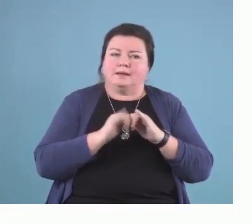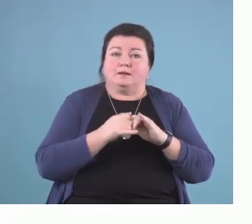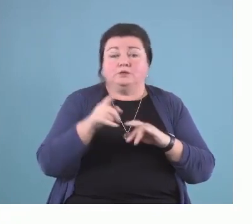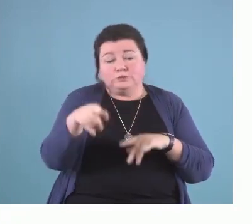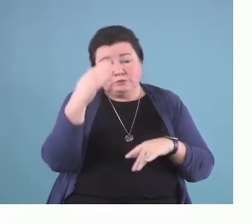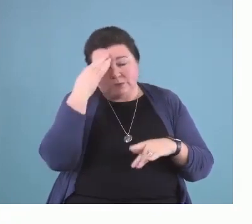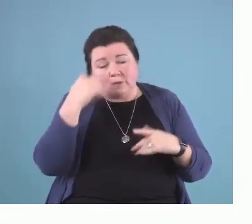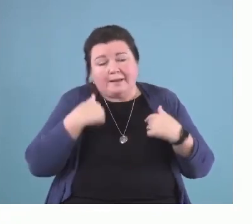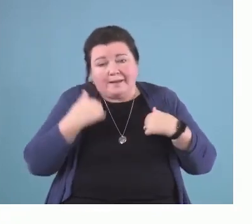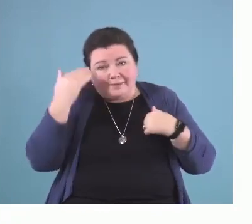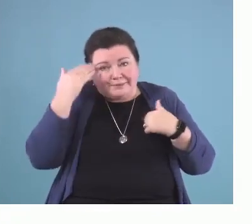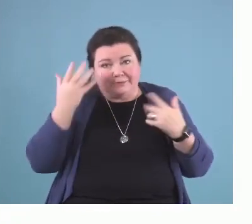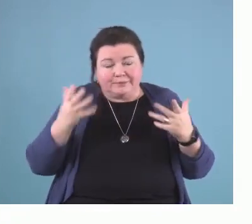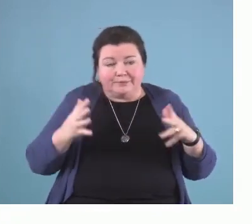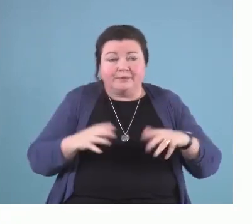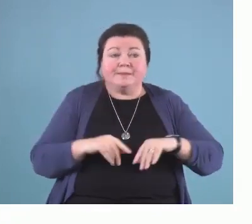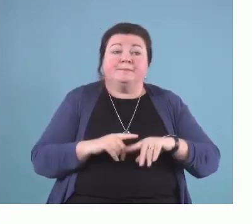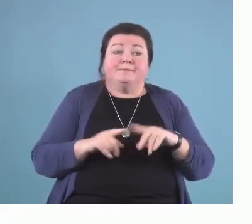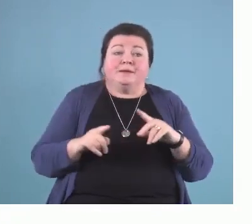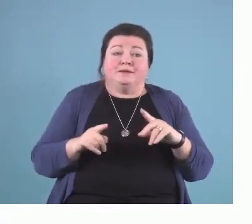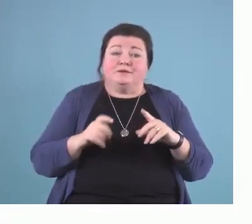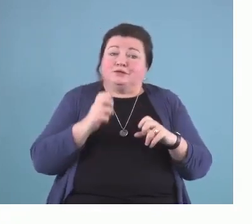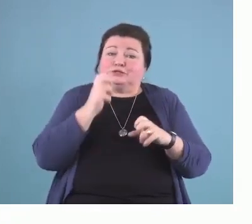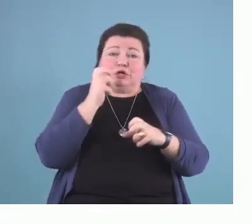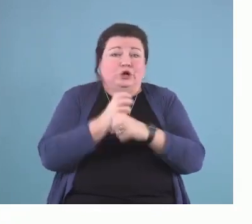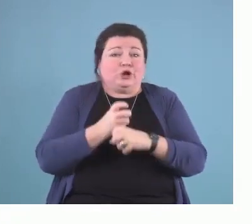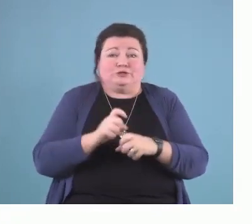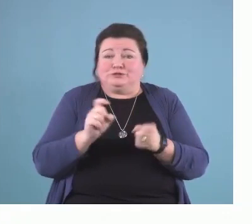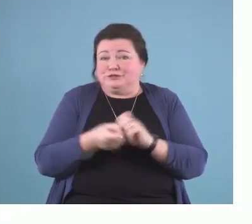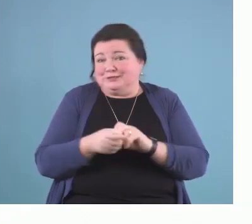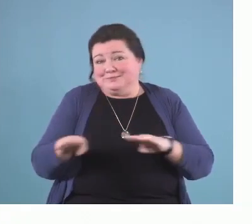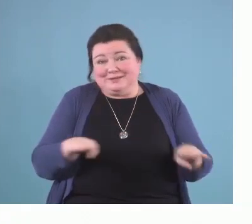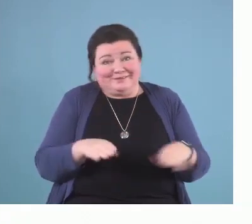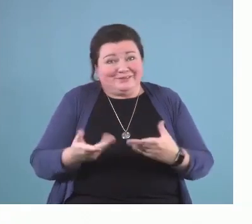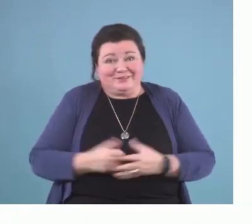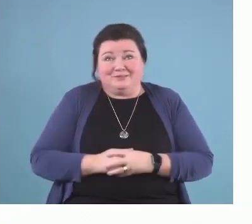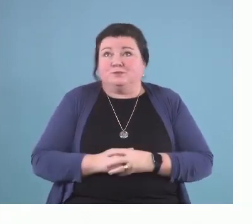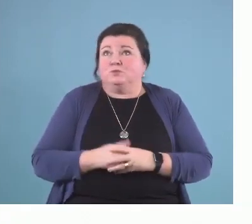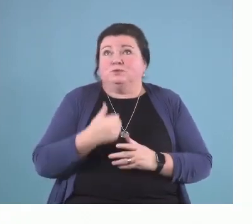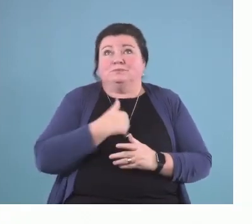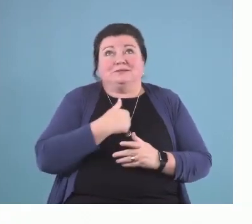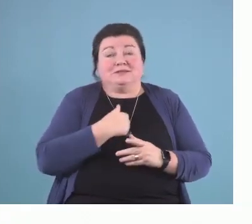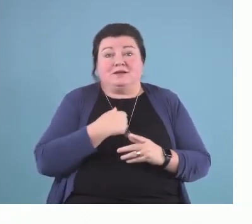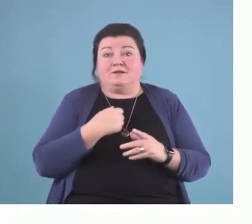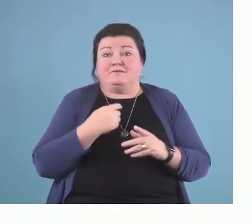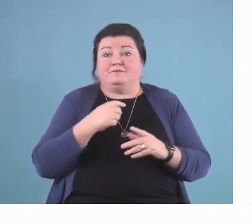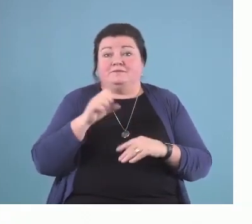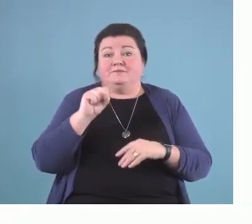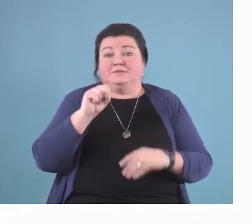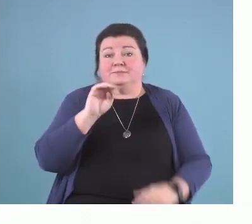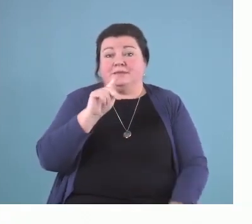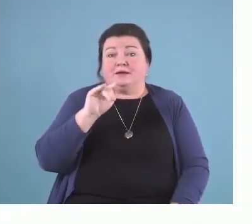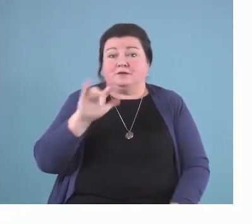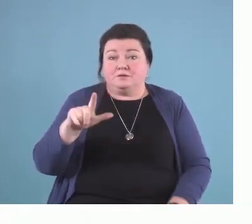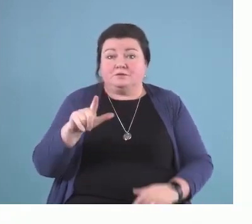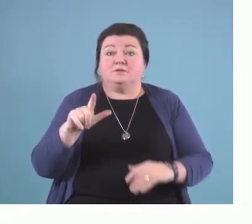know, it's really hard to change your behavior, right? I've been on a sabbatical this year. I started in January and I'm going back